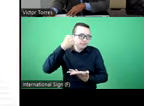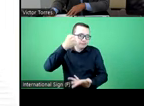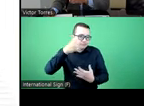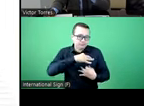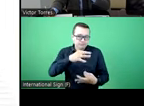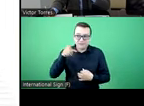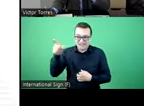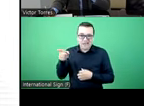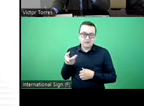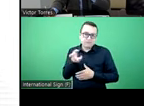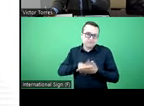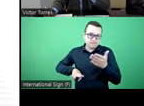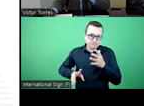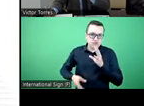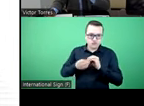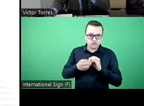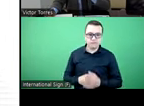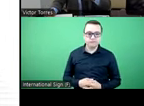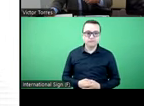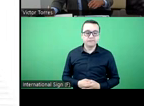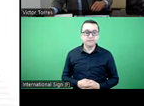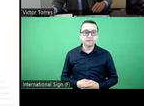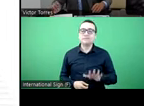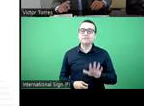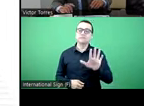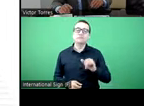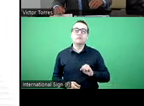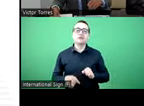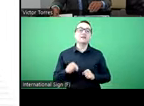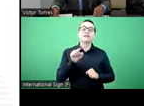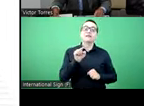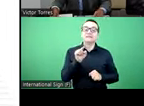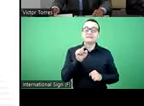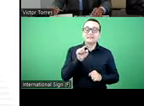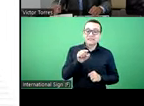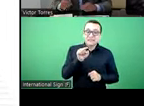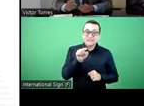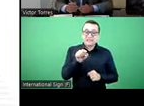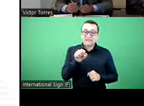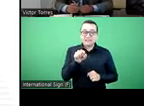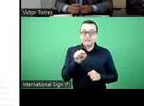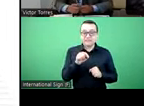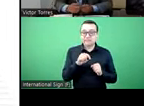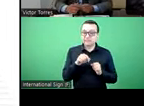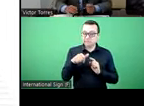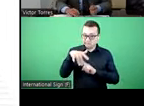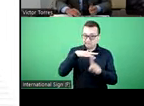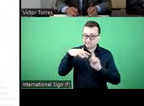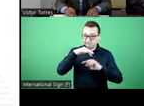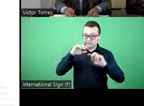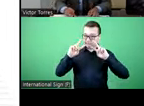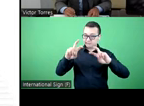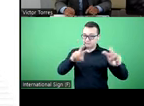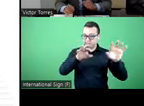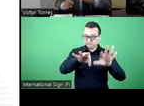all goes together here. And the elements that are relevant to